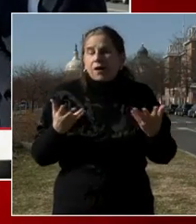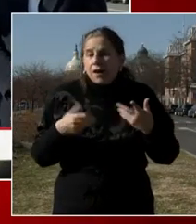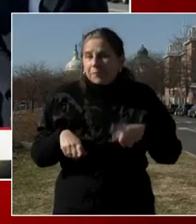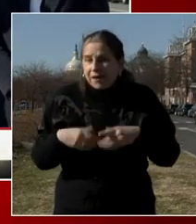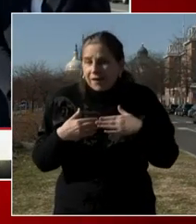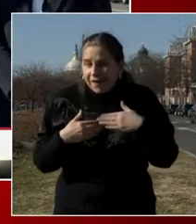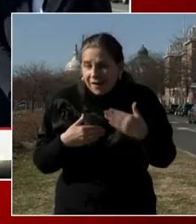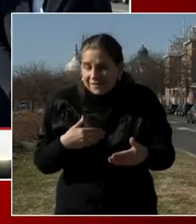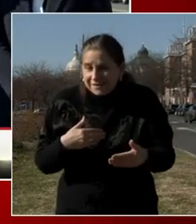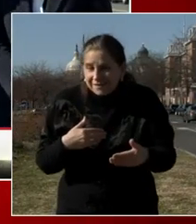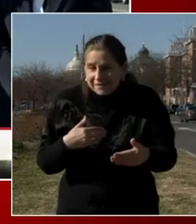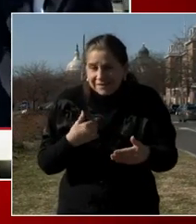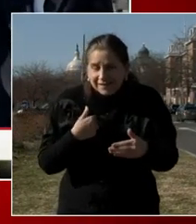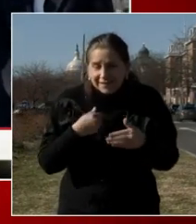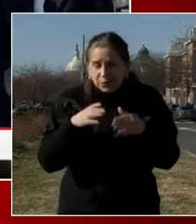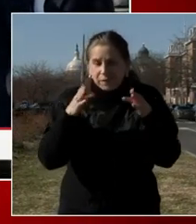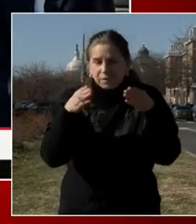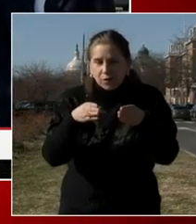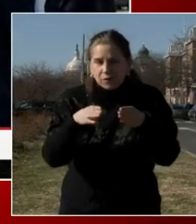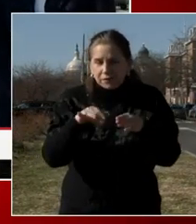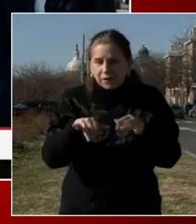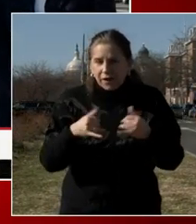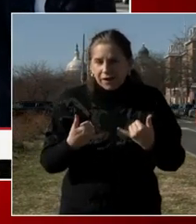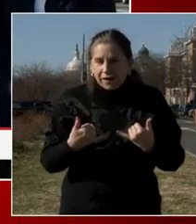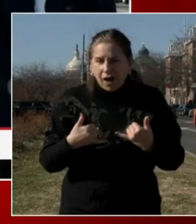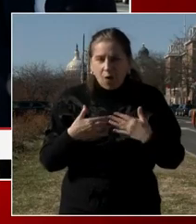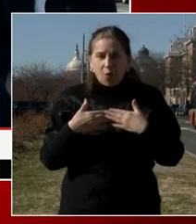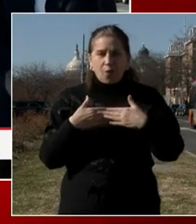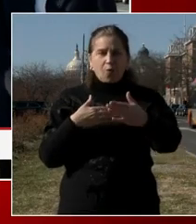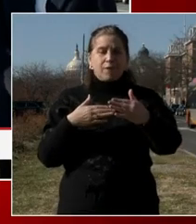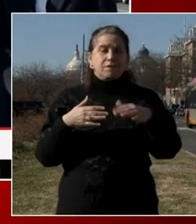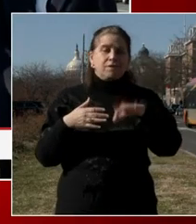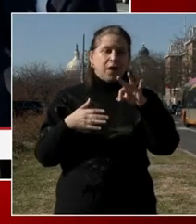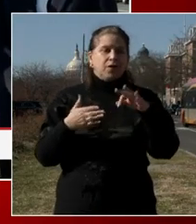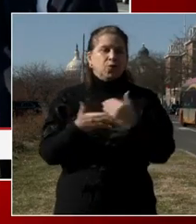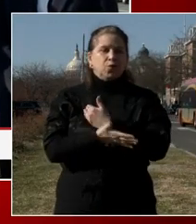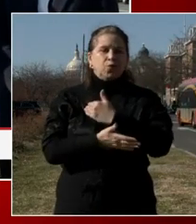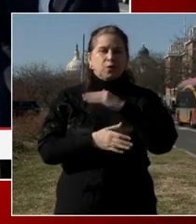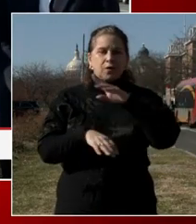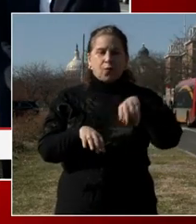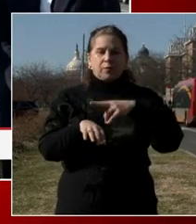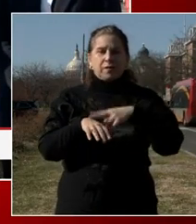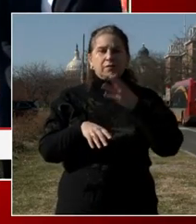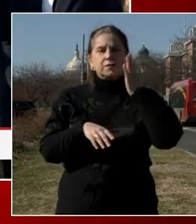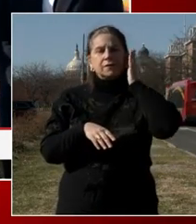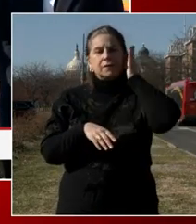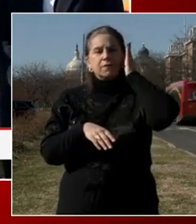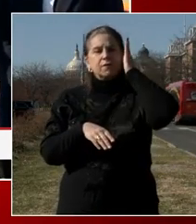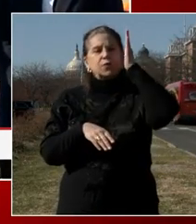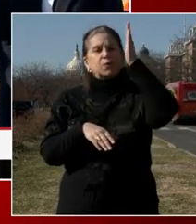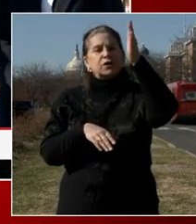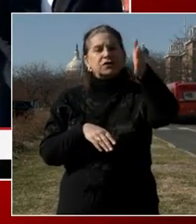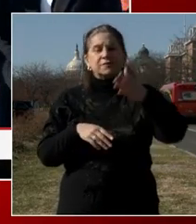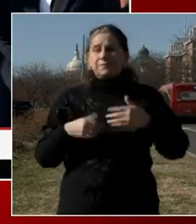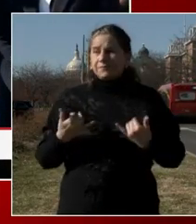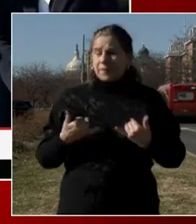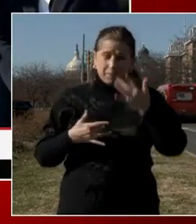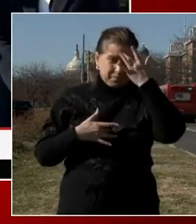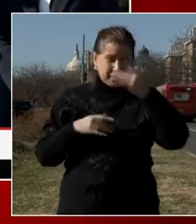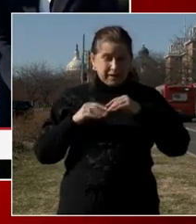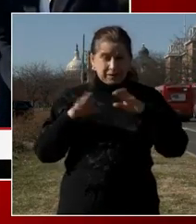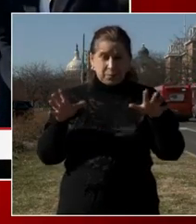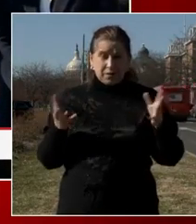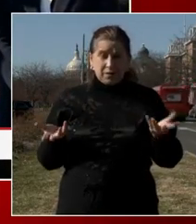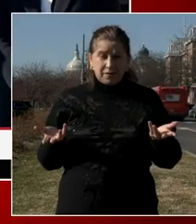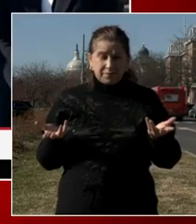that's what we're going to be focusing on as we get back to normal in terms of, uh, getting beyond the pandemic, uh, getting beyond what's happening in the